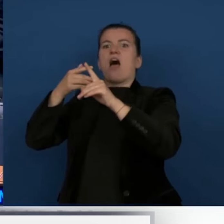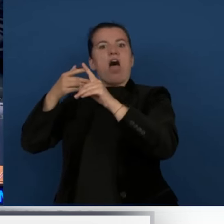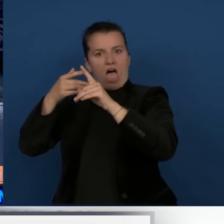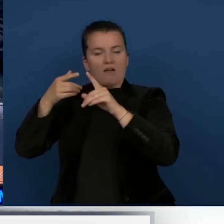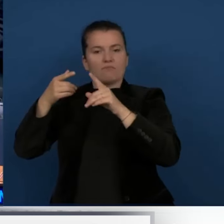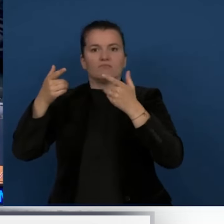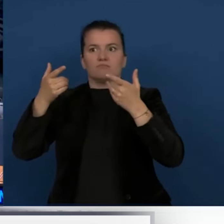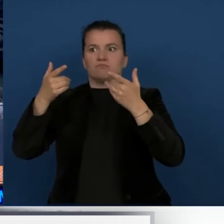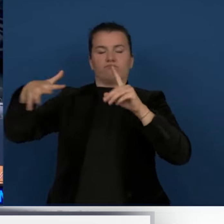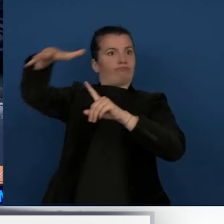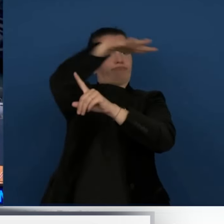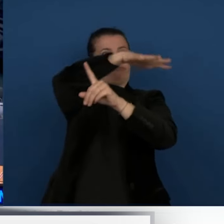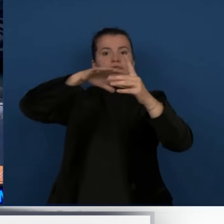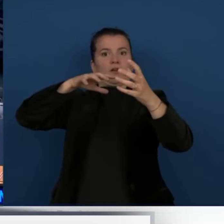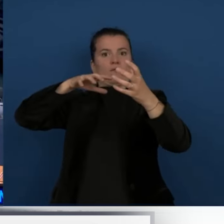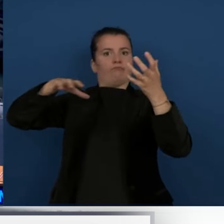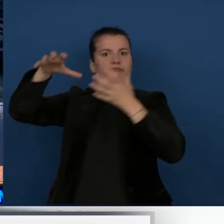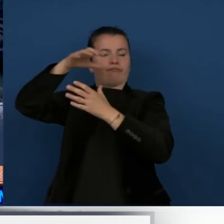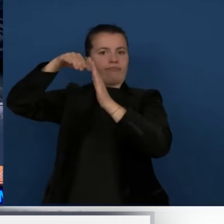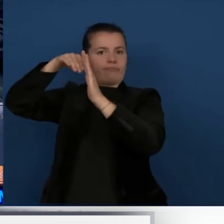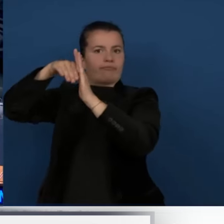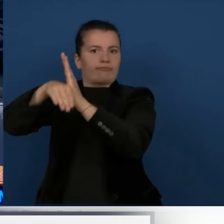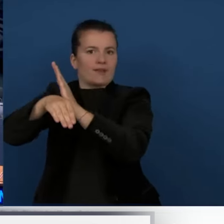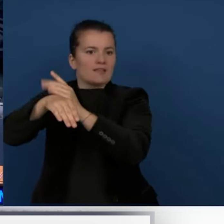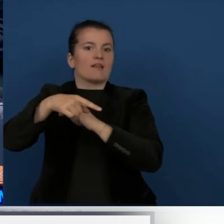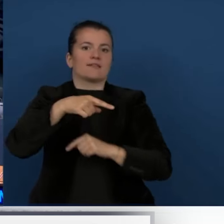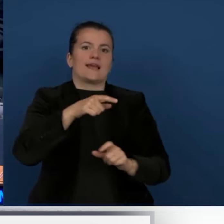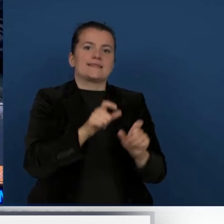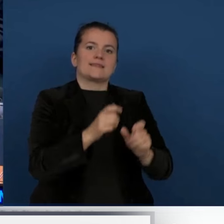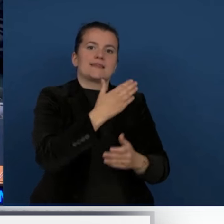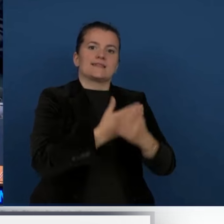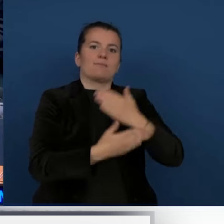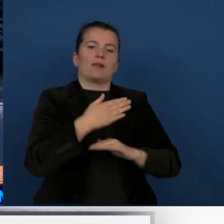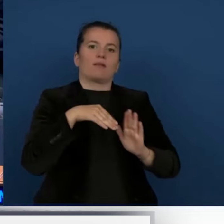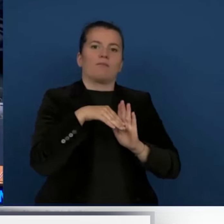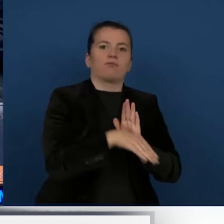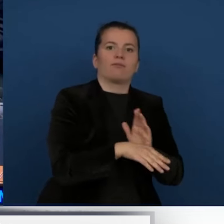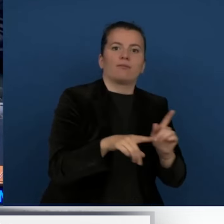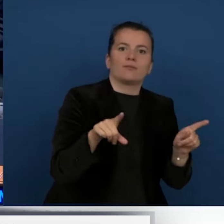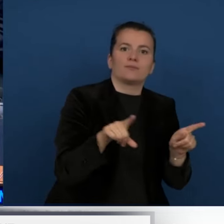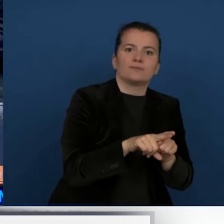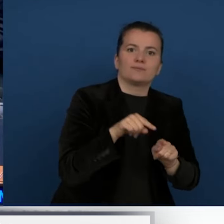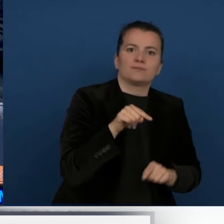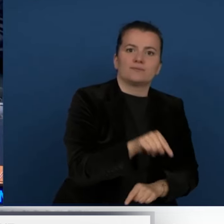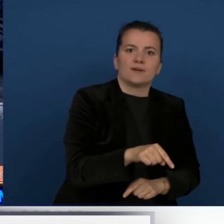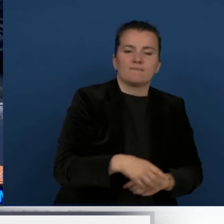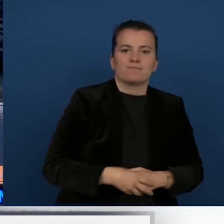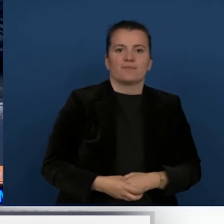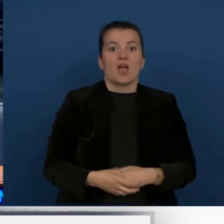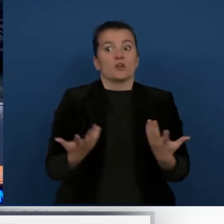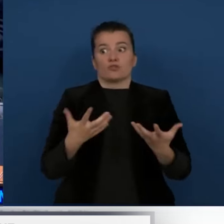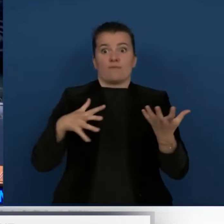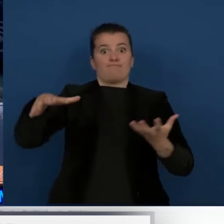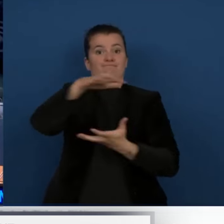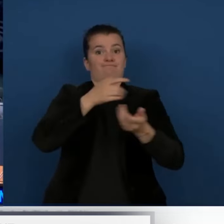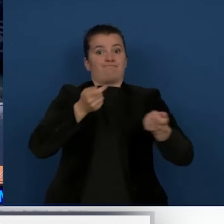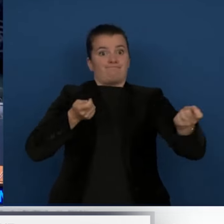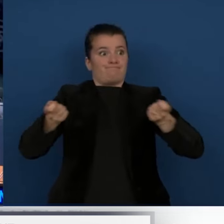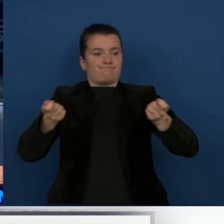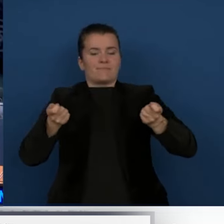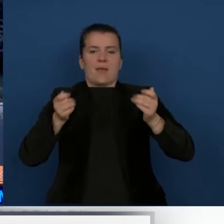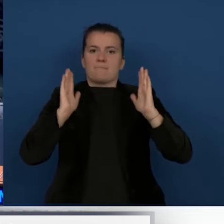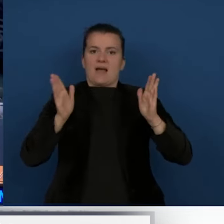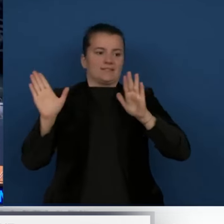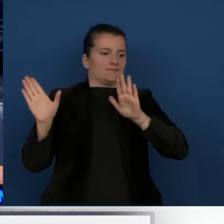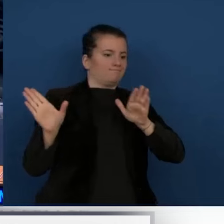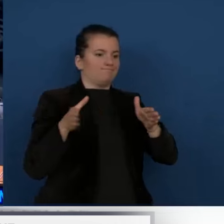Therefore it is crucial, Chair, that persons with disabilities be prioritized in disaster risk management activities, and I am pleased to share